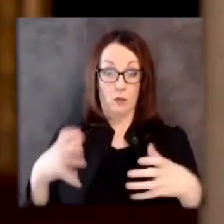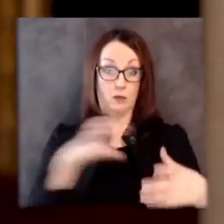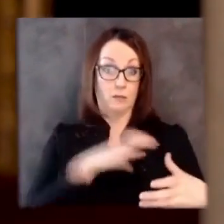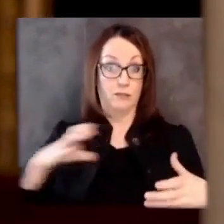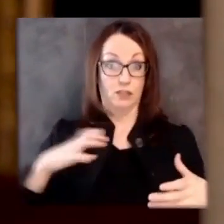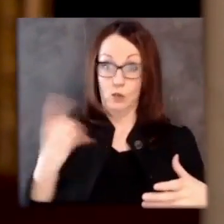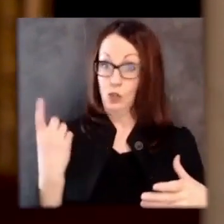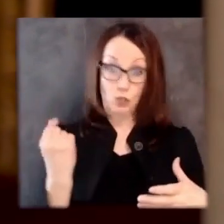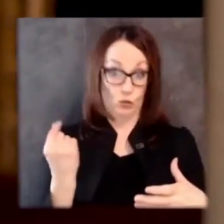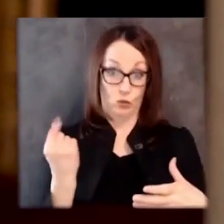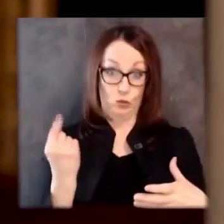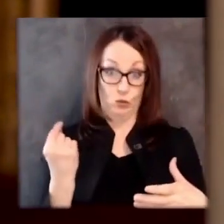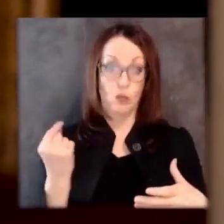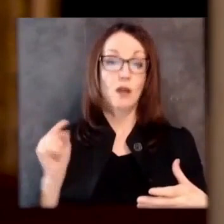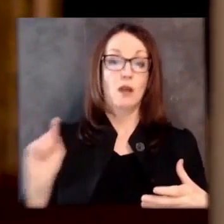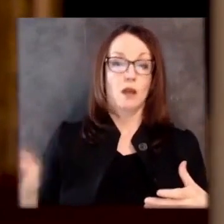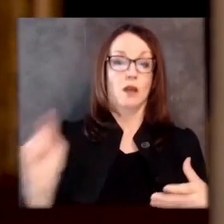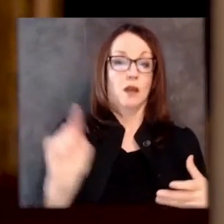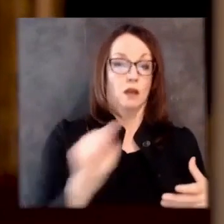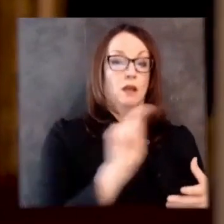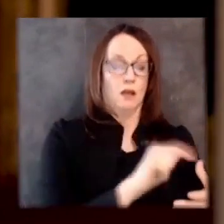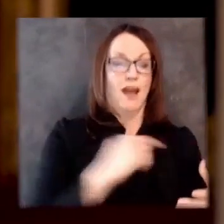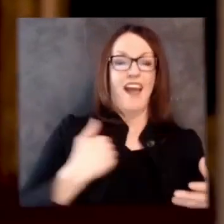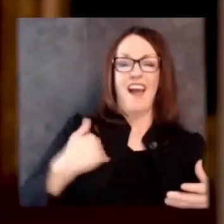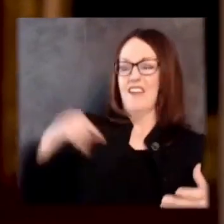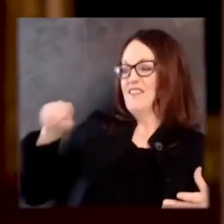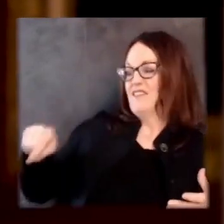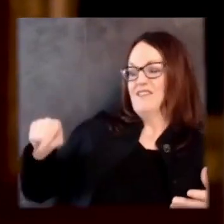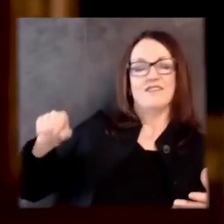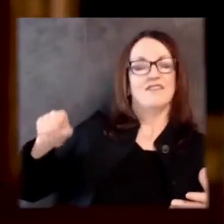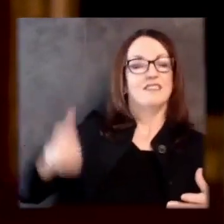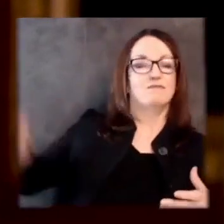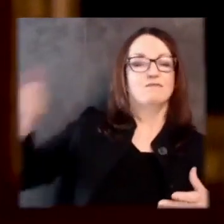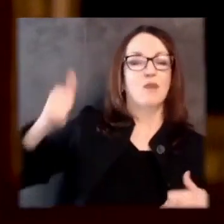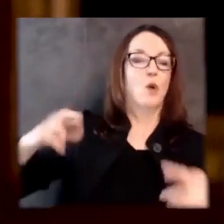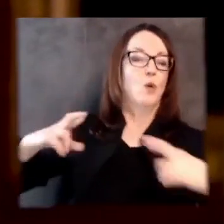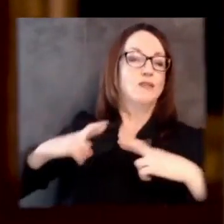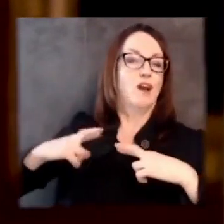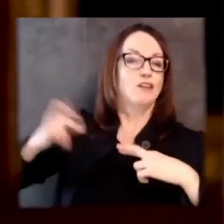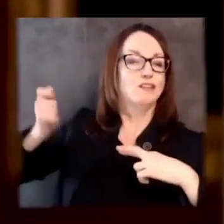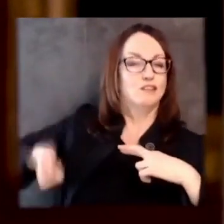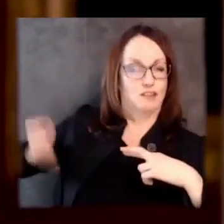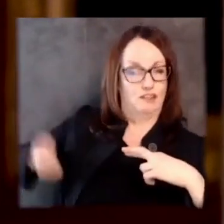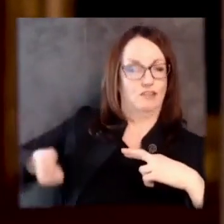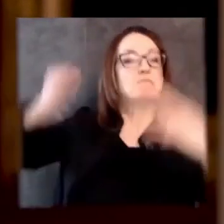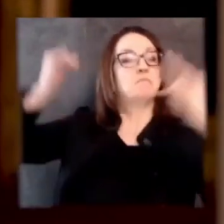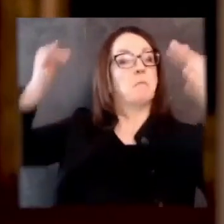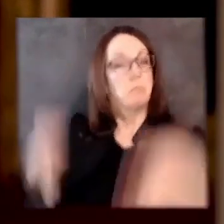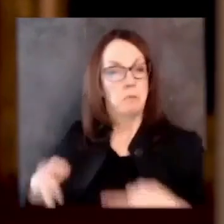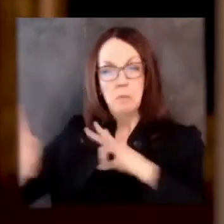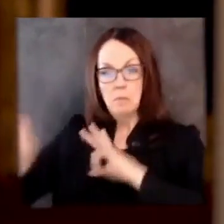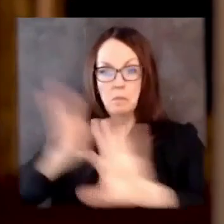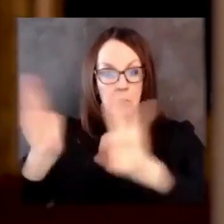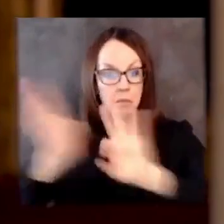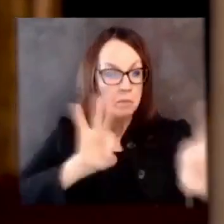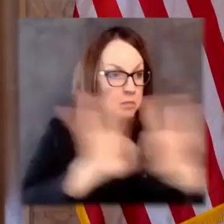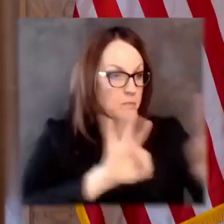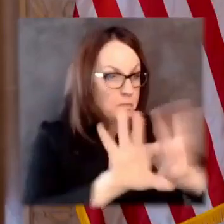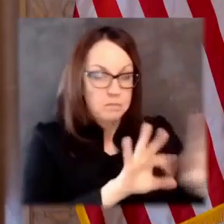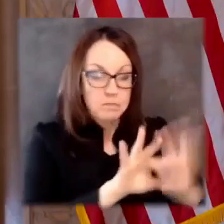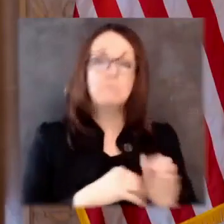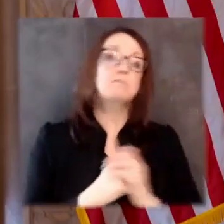the past several months, the People's Maps Commission, selected by a panel of three retired judges, has gotten to work.